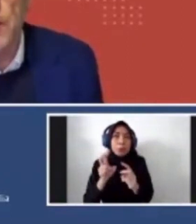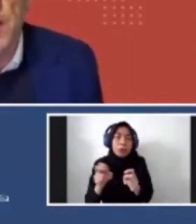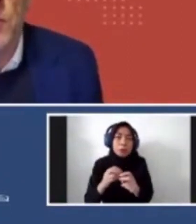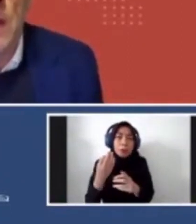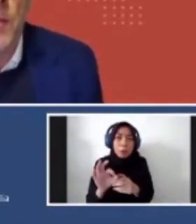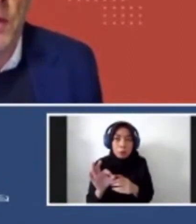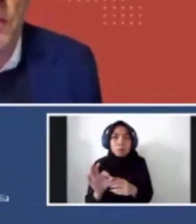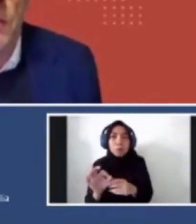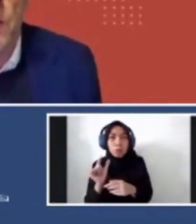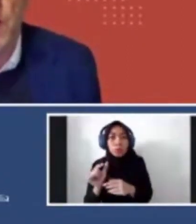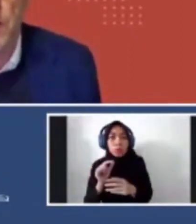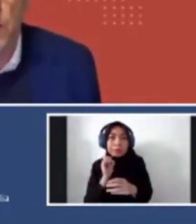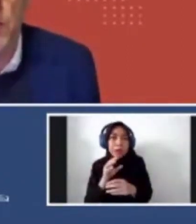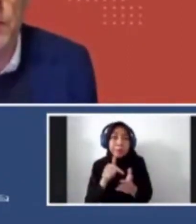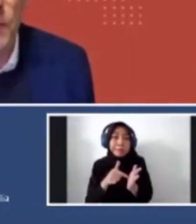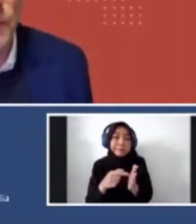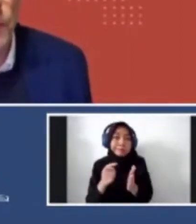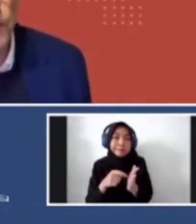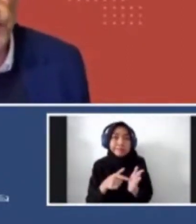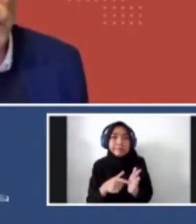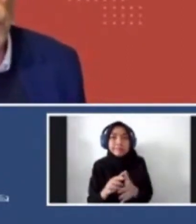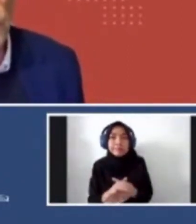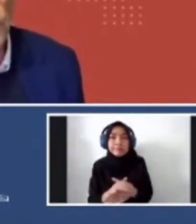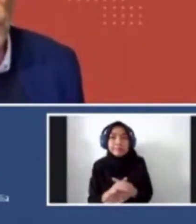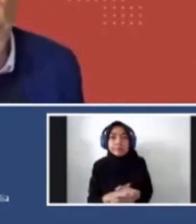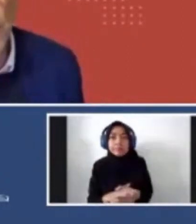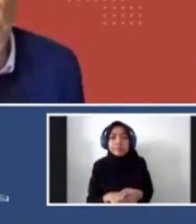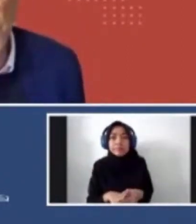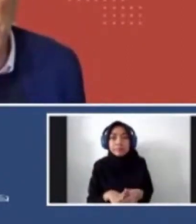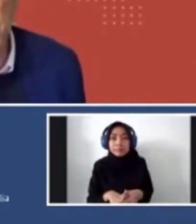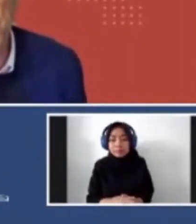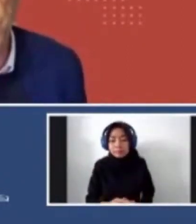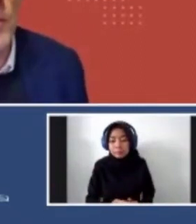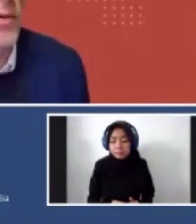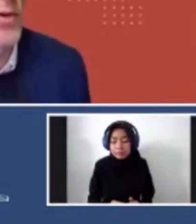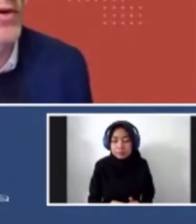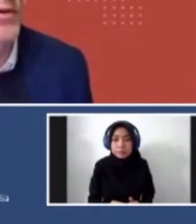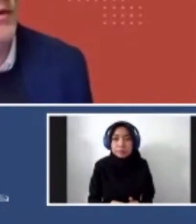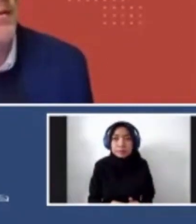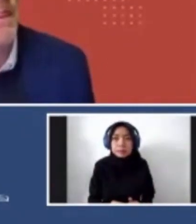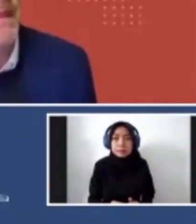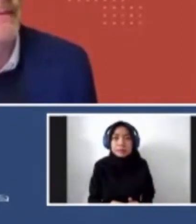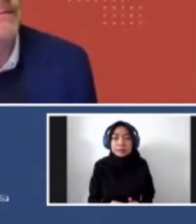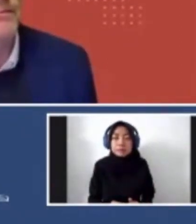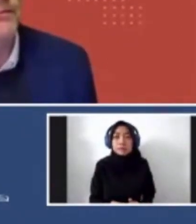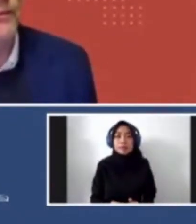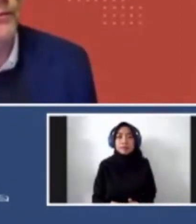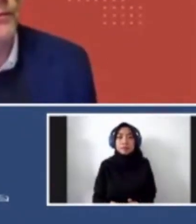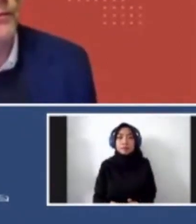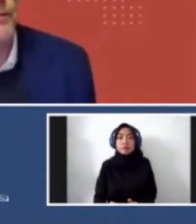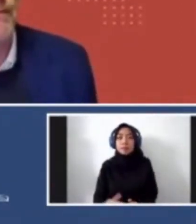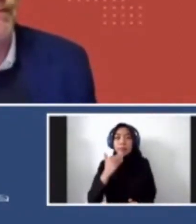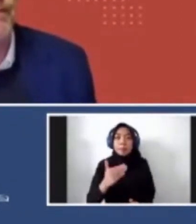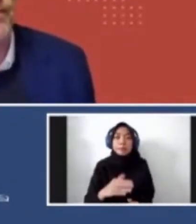on Instagram, and, and we have a presence in that space as well. Mm-hmm, mm-hmm,-hmm. Perhaps that answers your question, that's a good question. Yes, thank you.